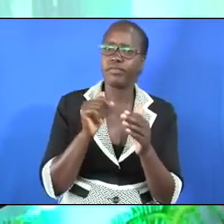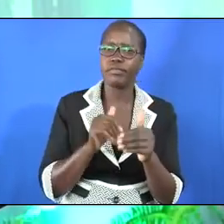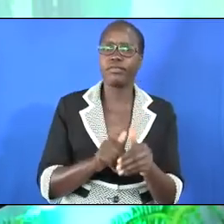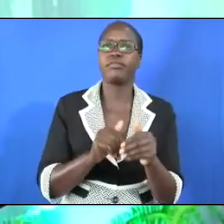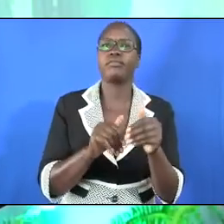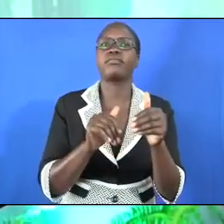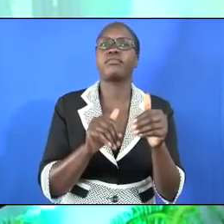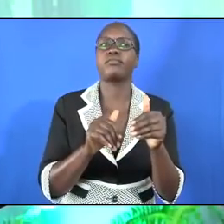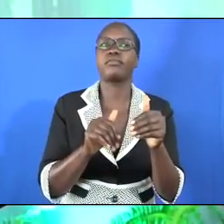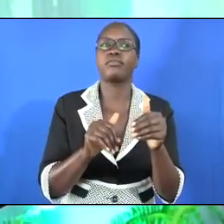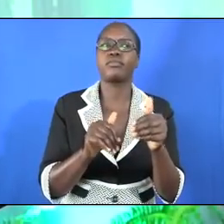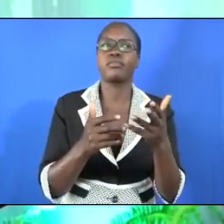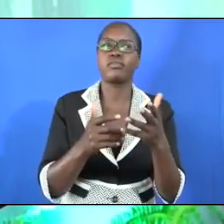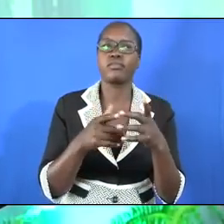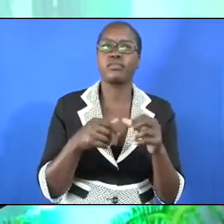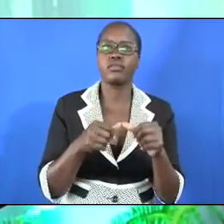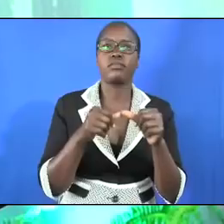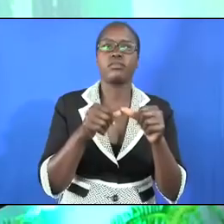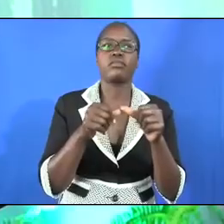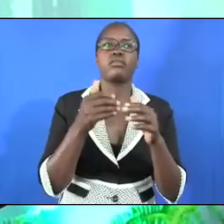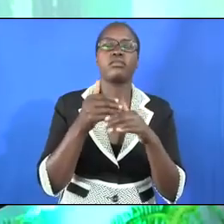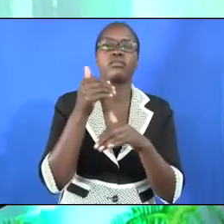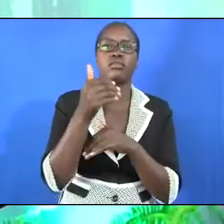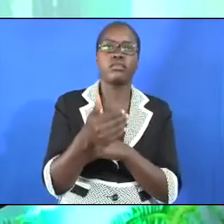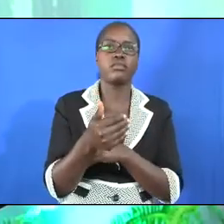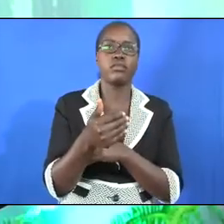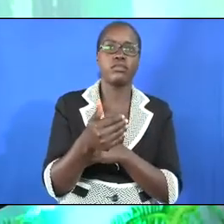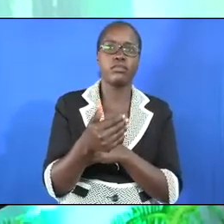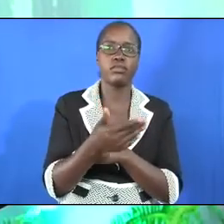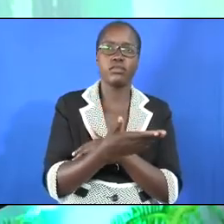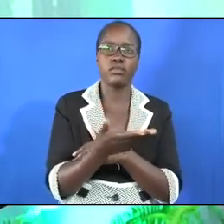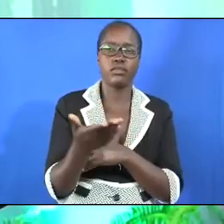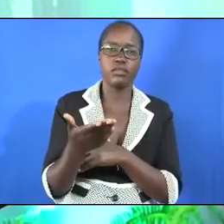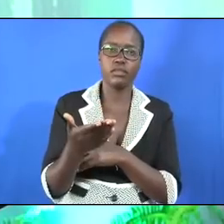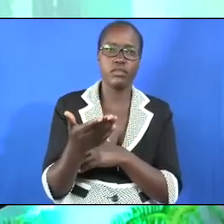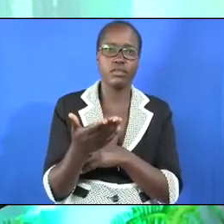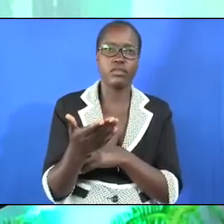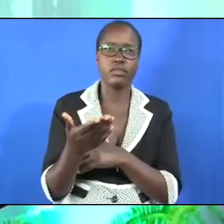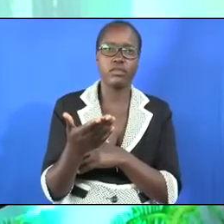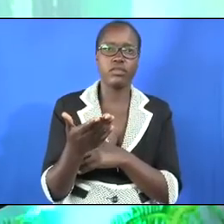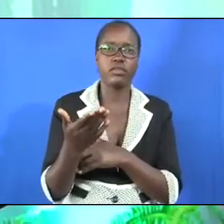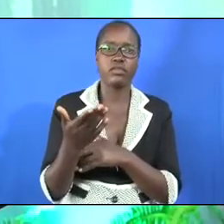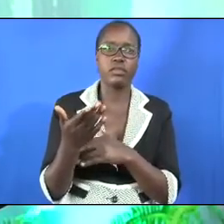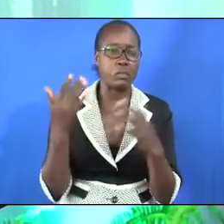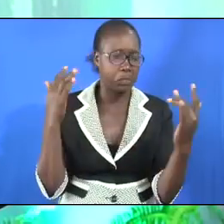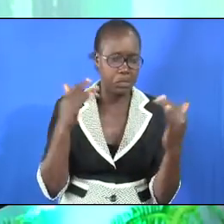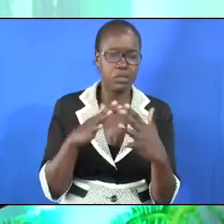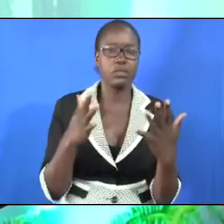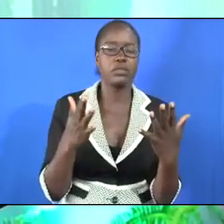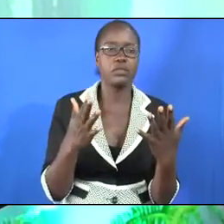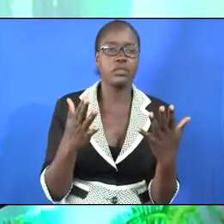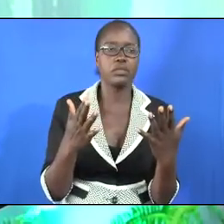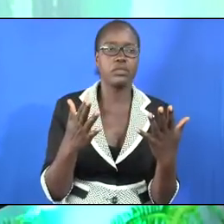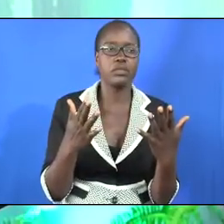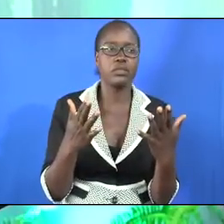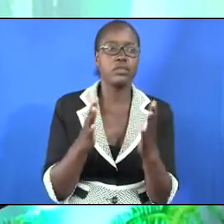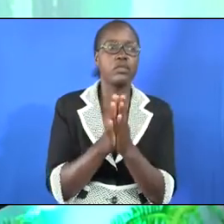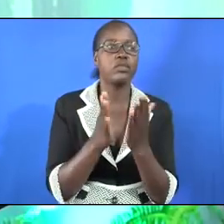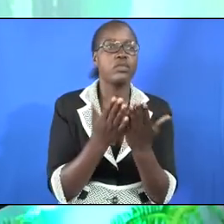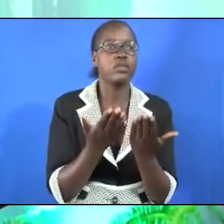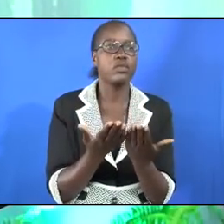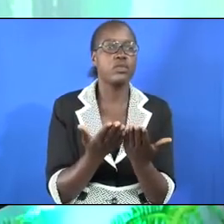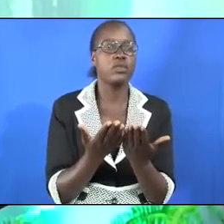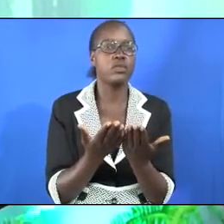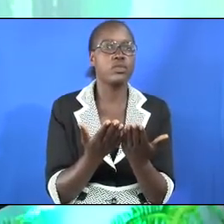acceptable for him to go after these raiders. And God permitted him to go. In the book